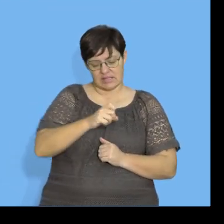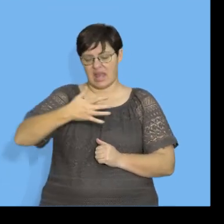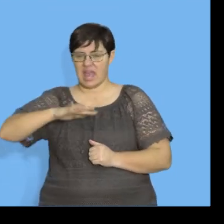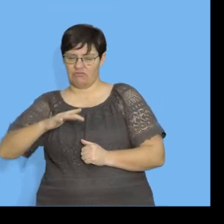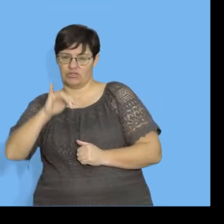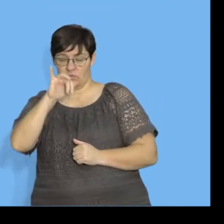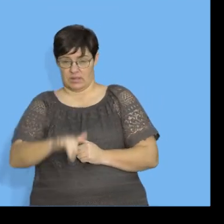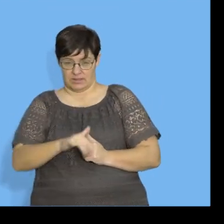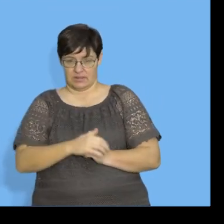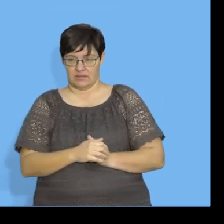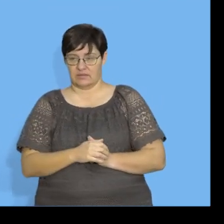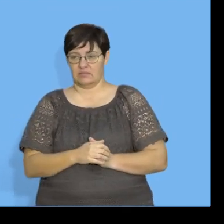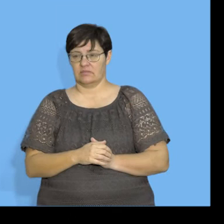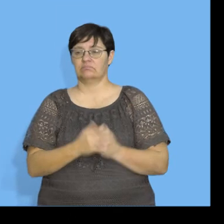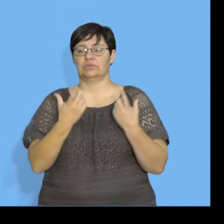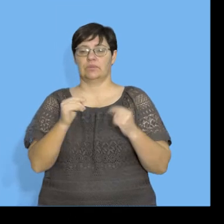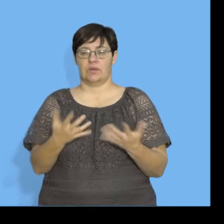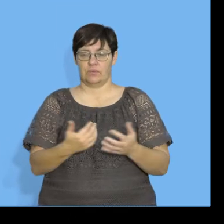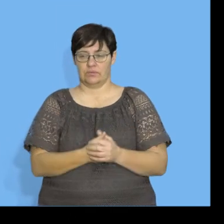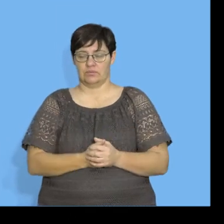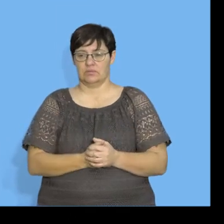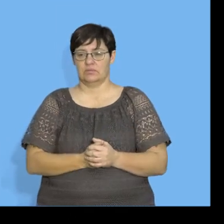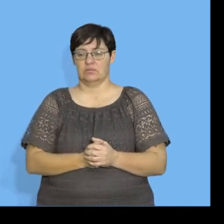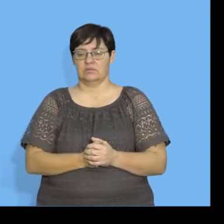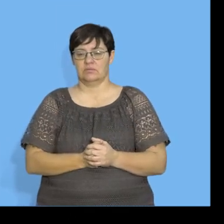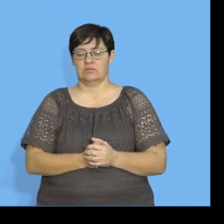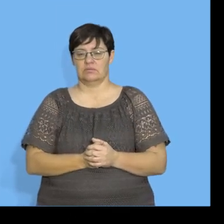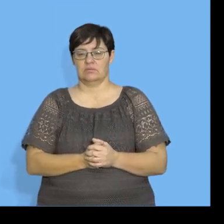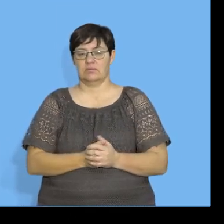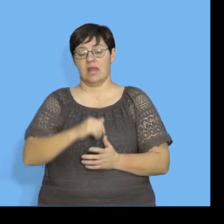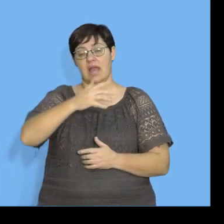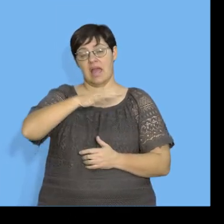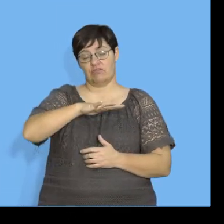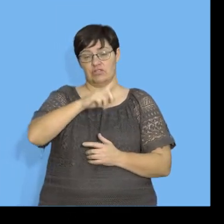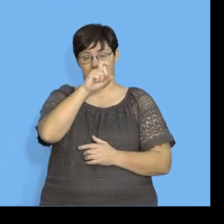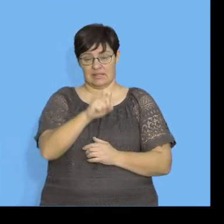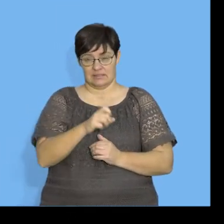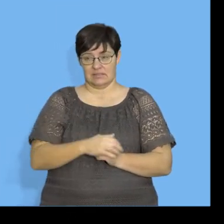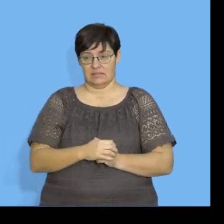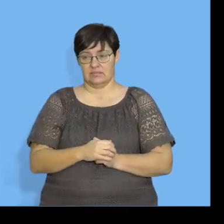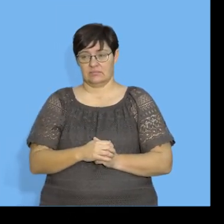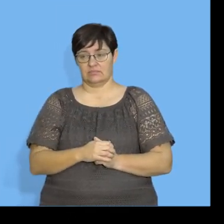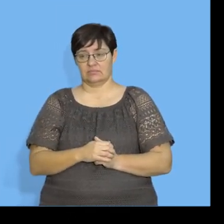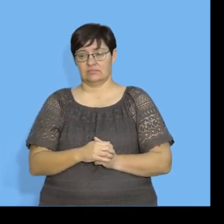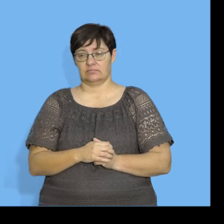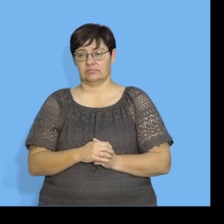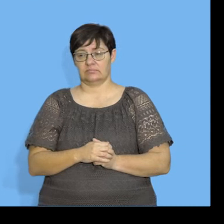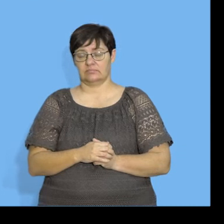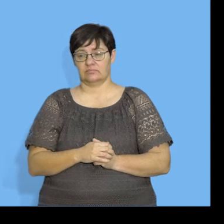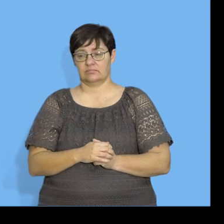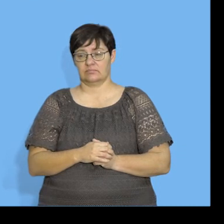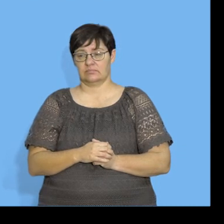and the average for y. Let's see how we do this. So the average for x, meaning